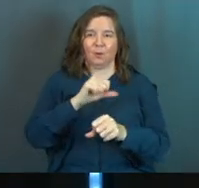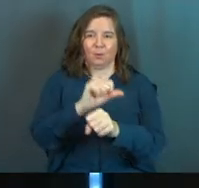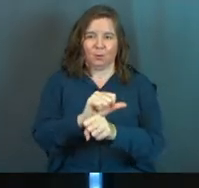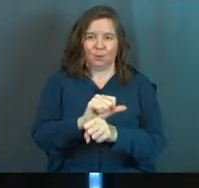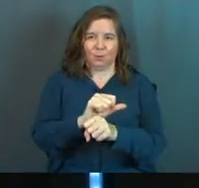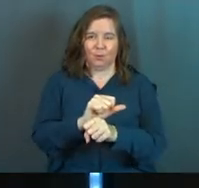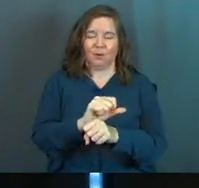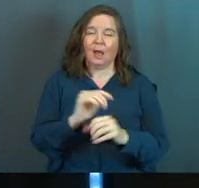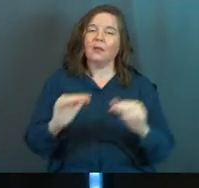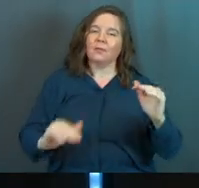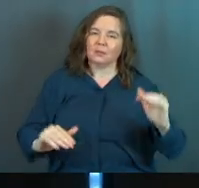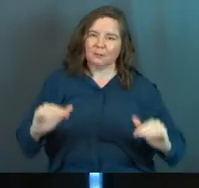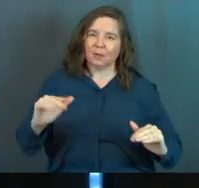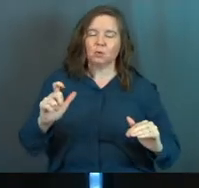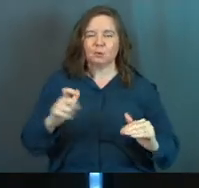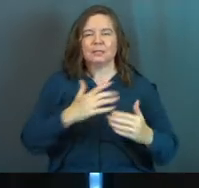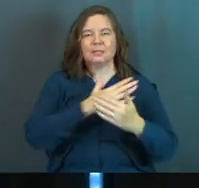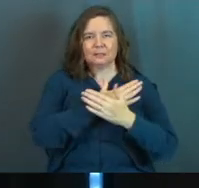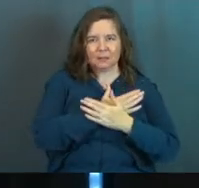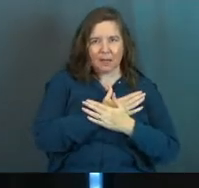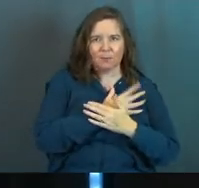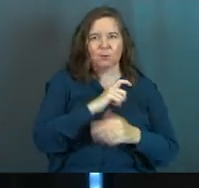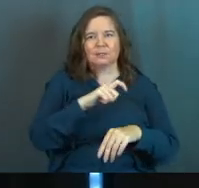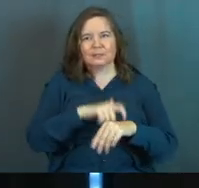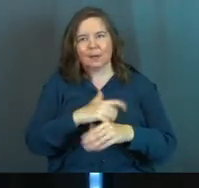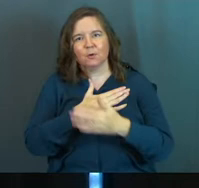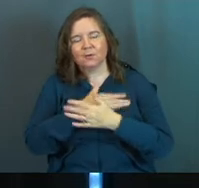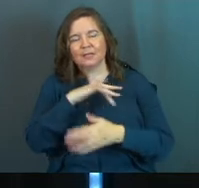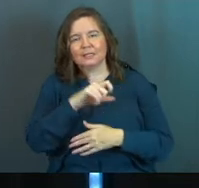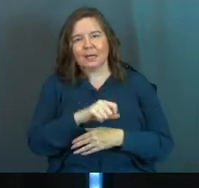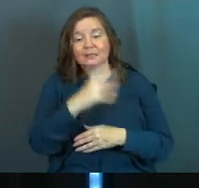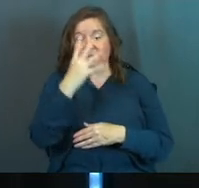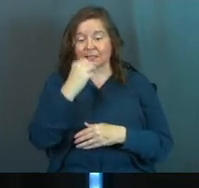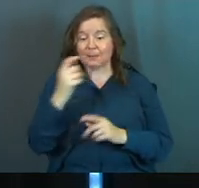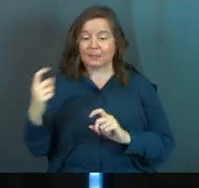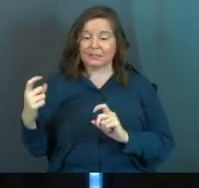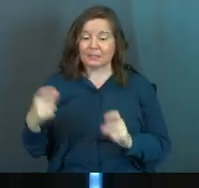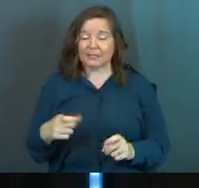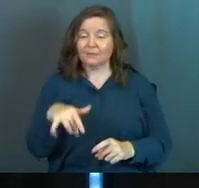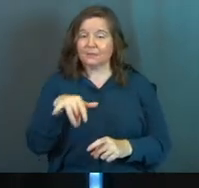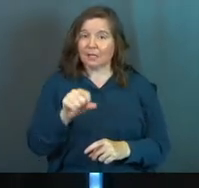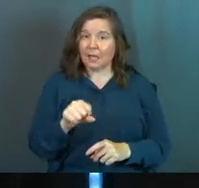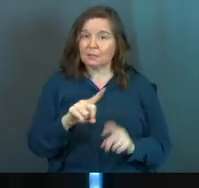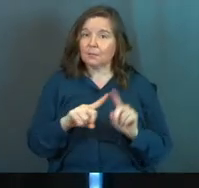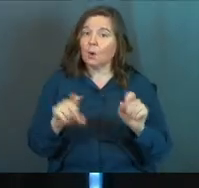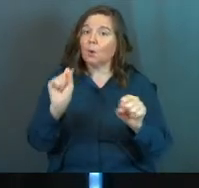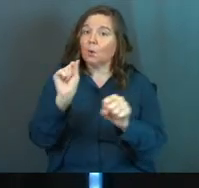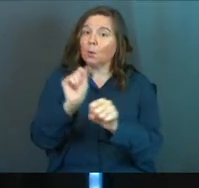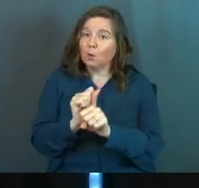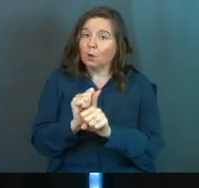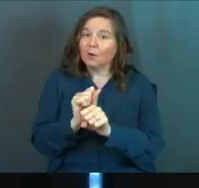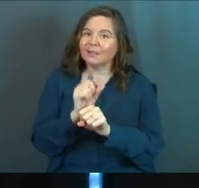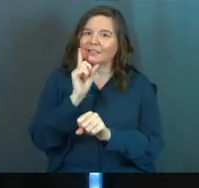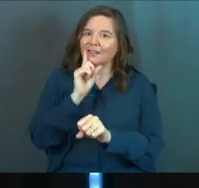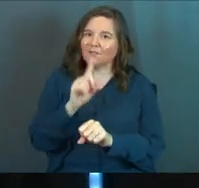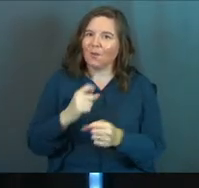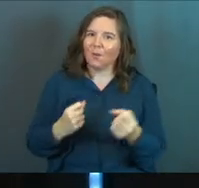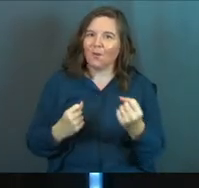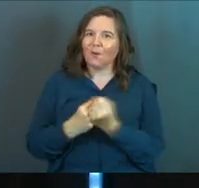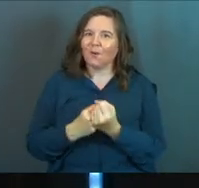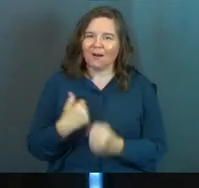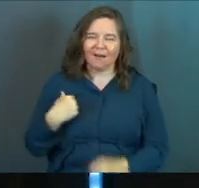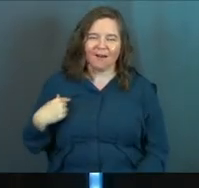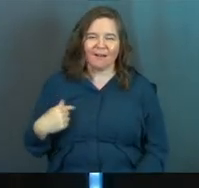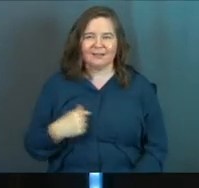And again, there's balance and you need Sabbath and you need times of rest and sleep is a gift from God. But work is for us.